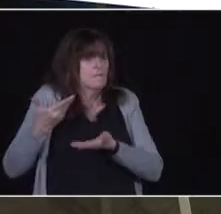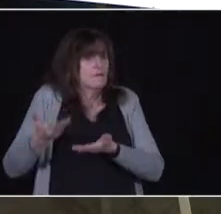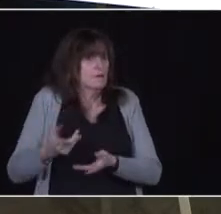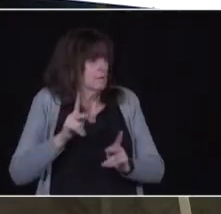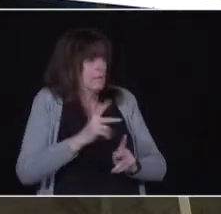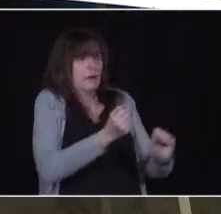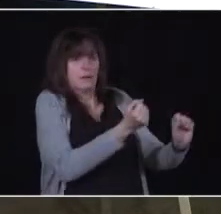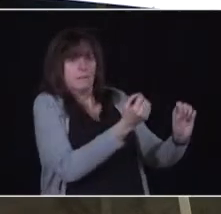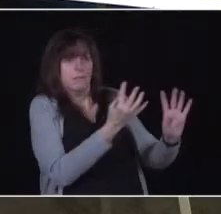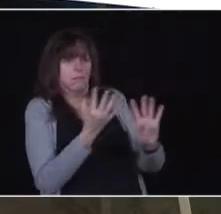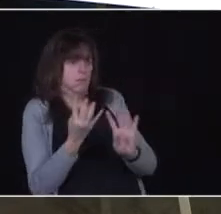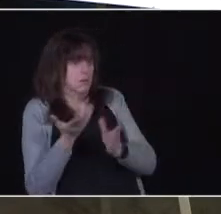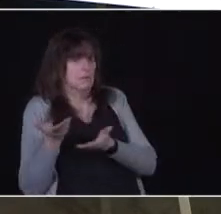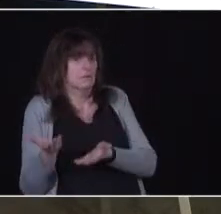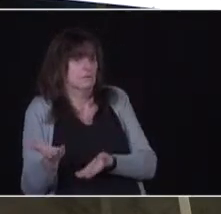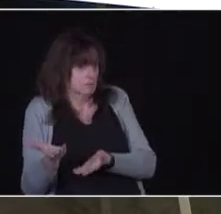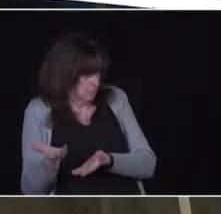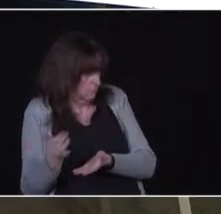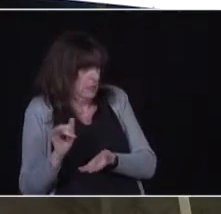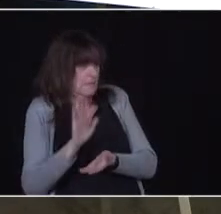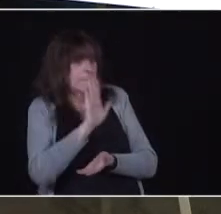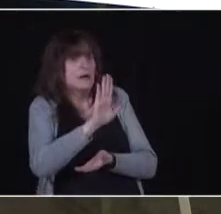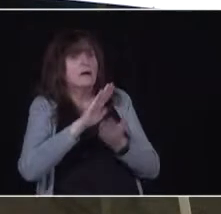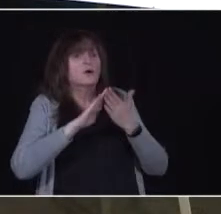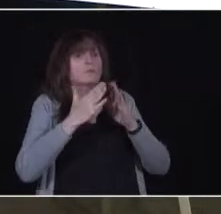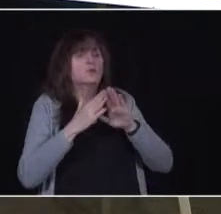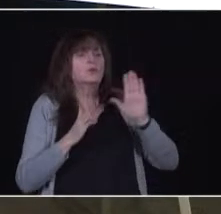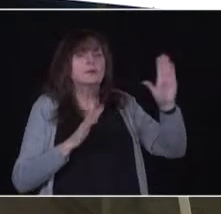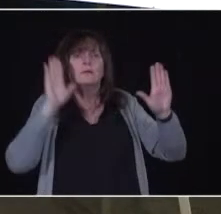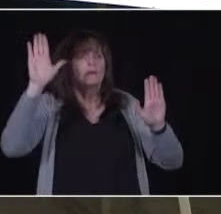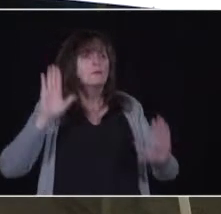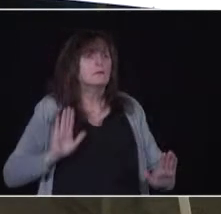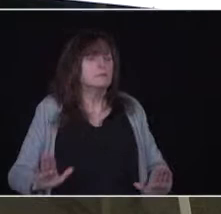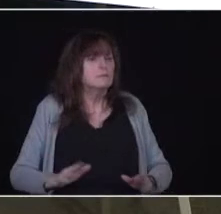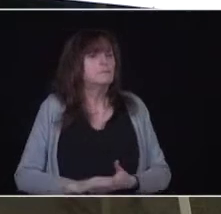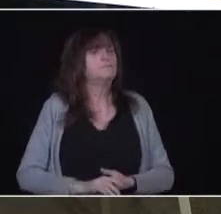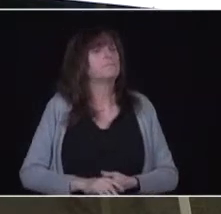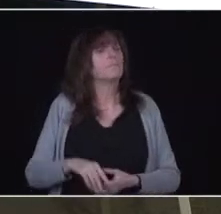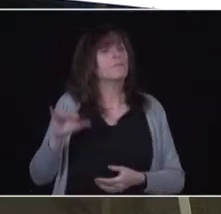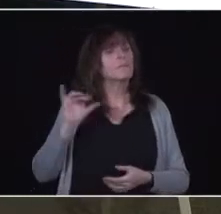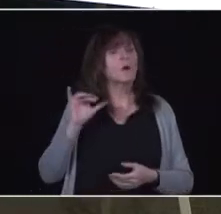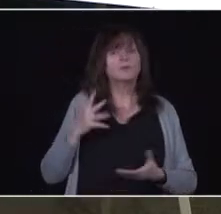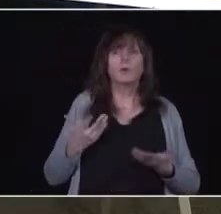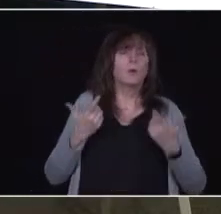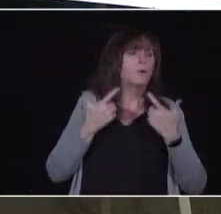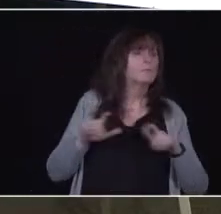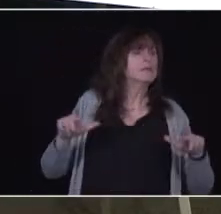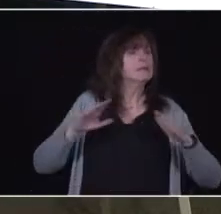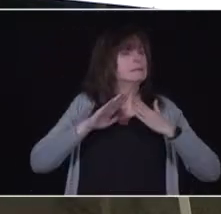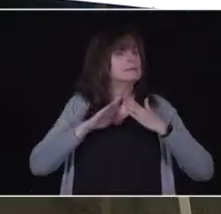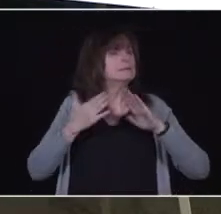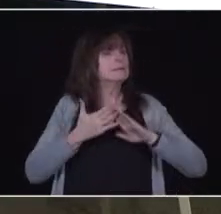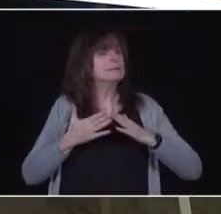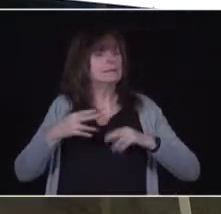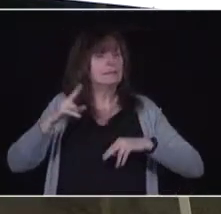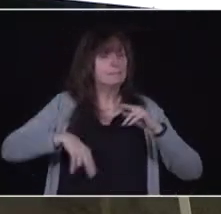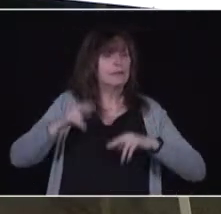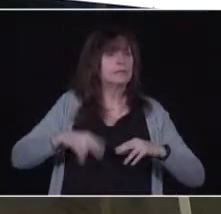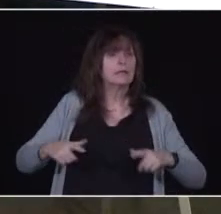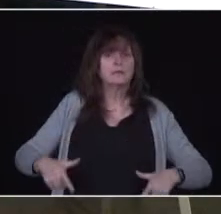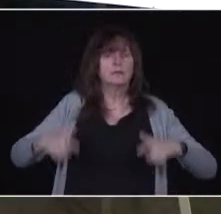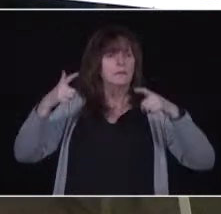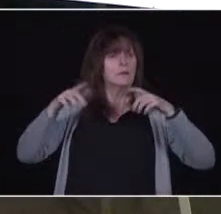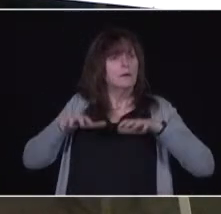variety of other things place, going into a building where a significant percentage is that population and being able to establish